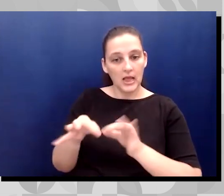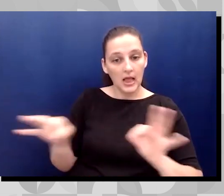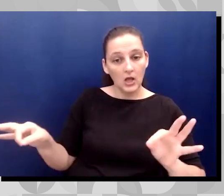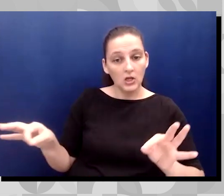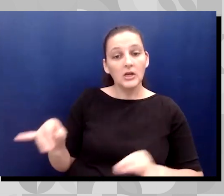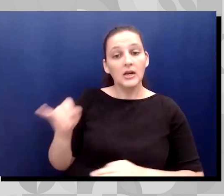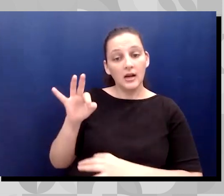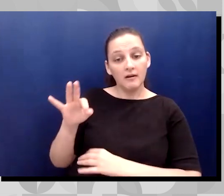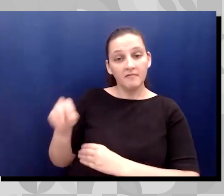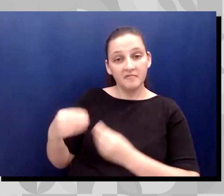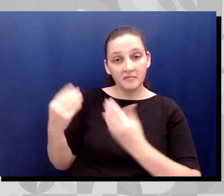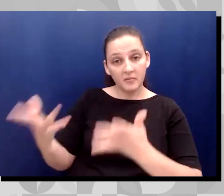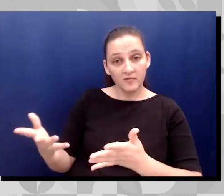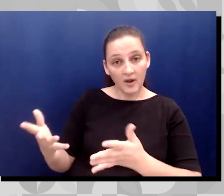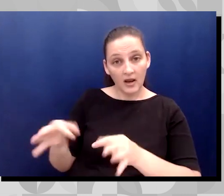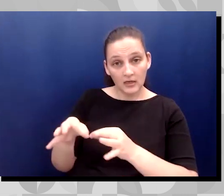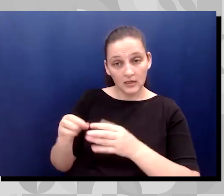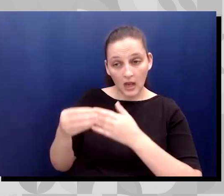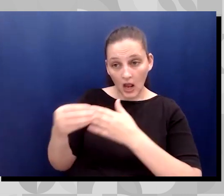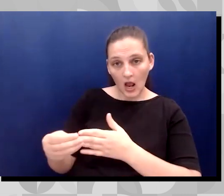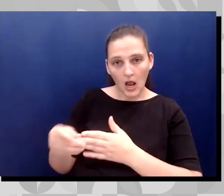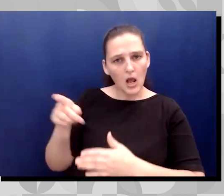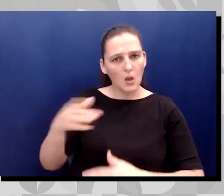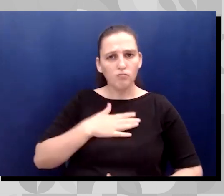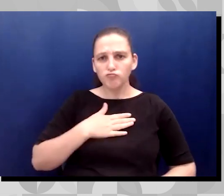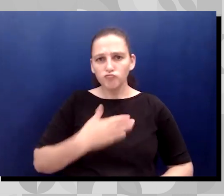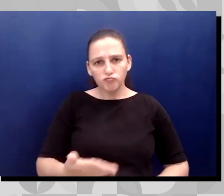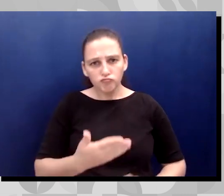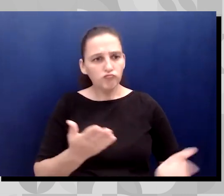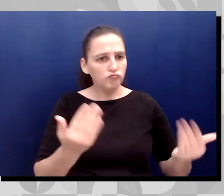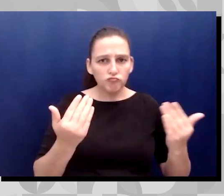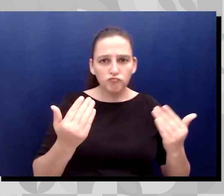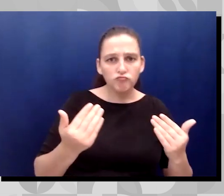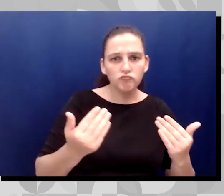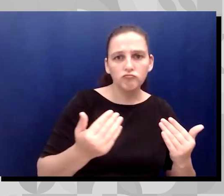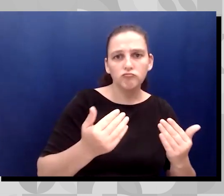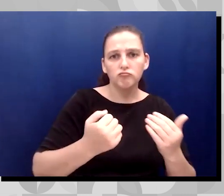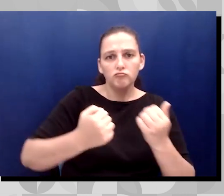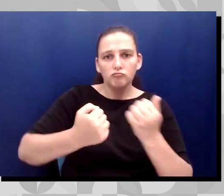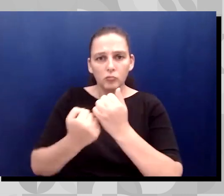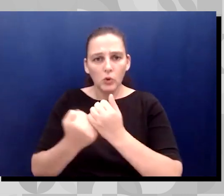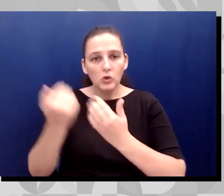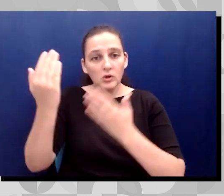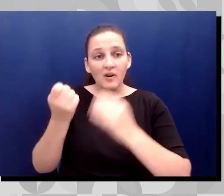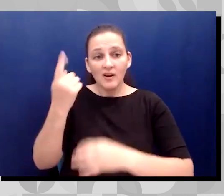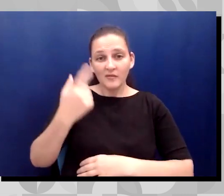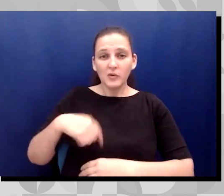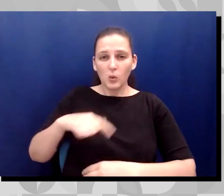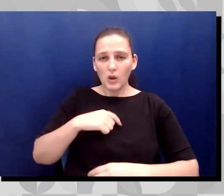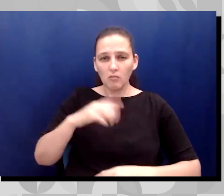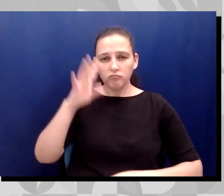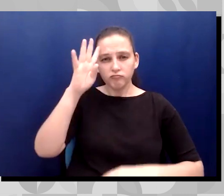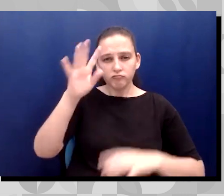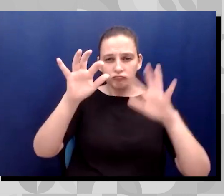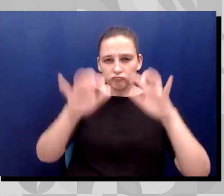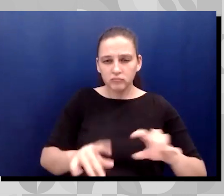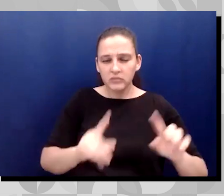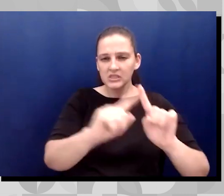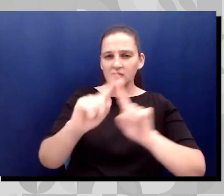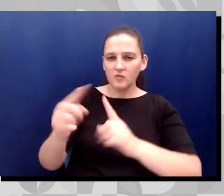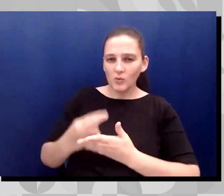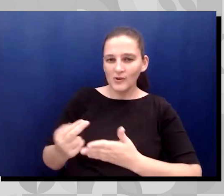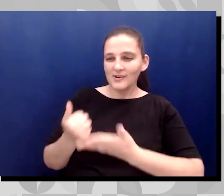access support services. We have created resources to help people in Spanish and other languages.